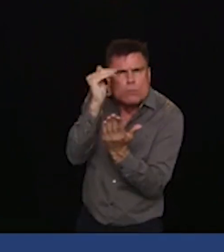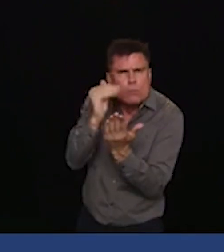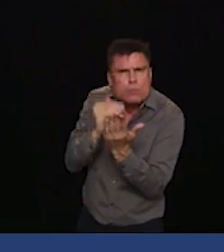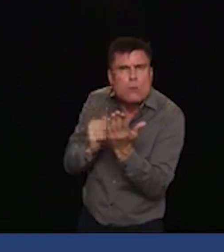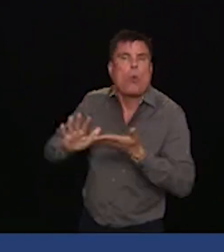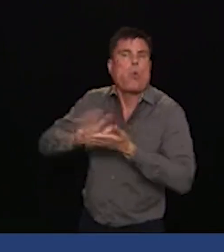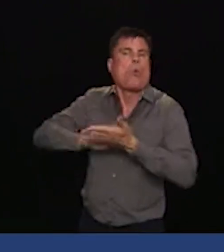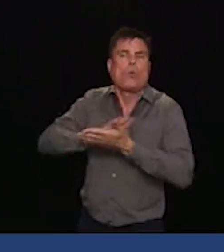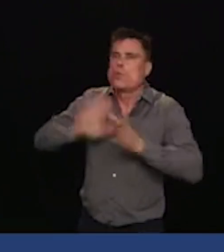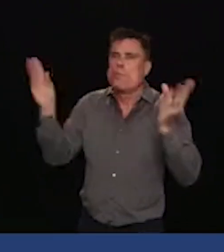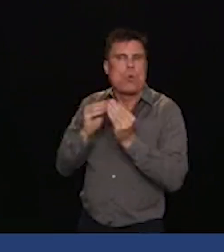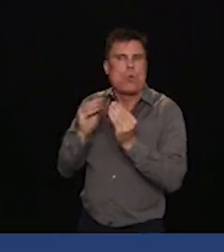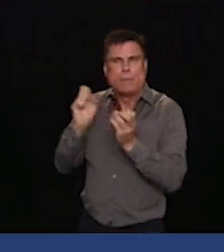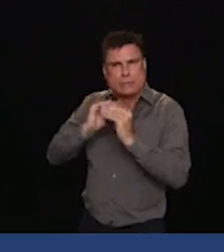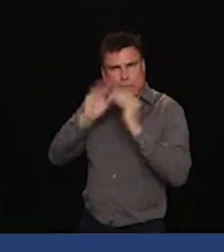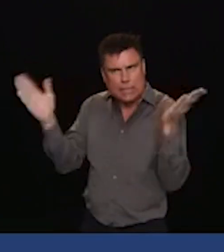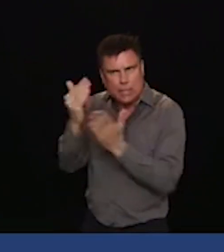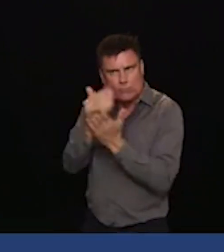Thank